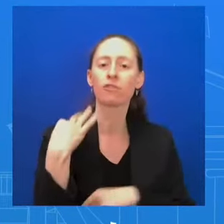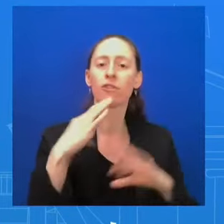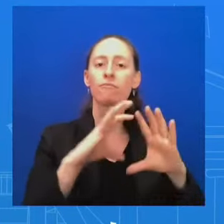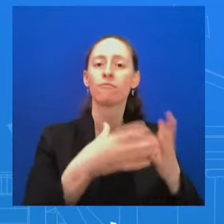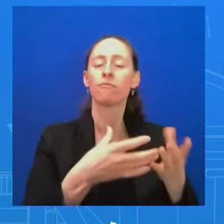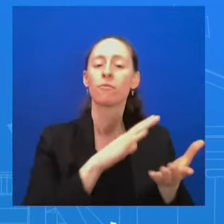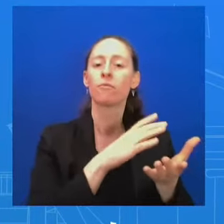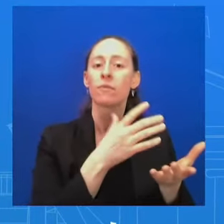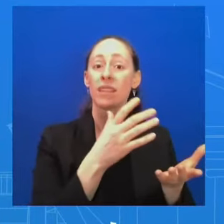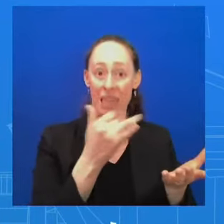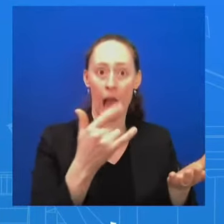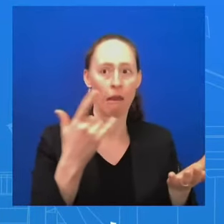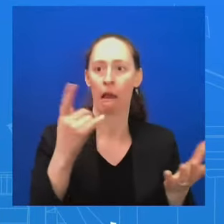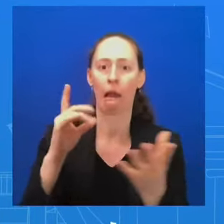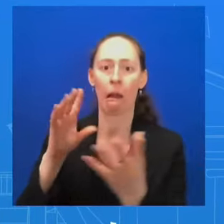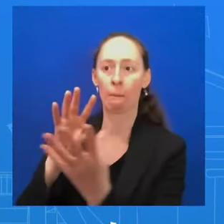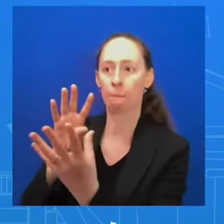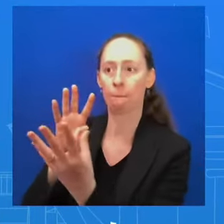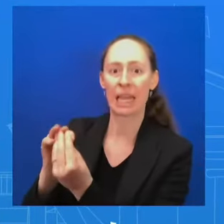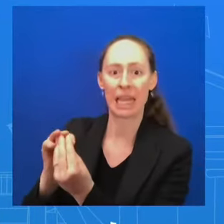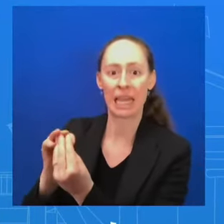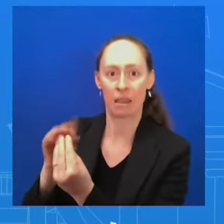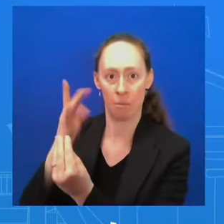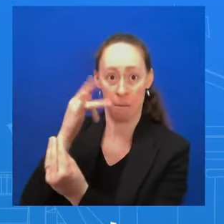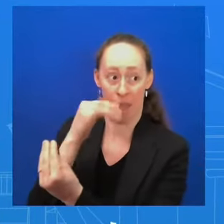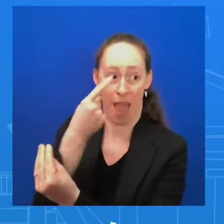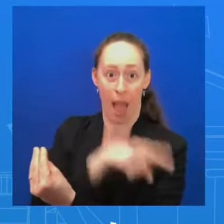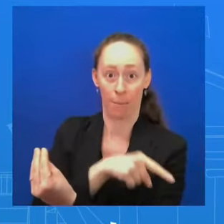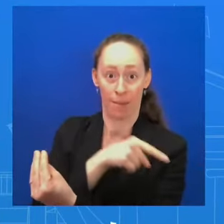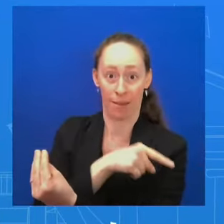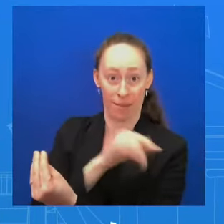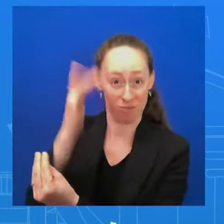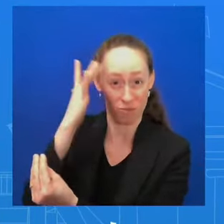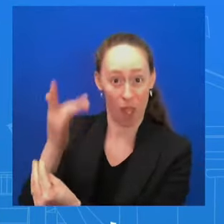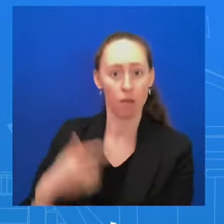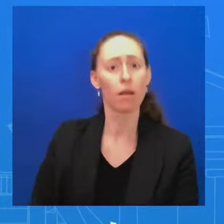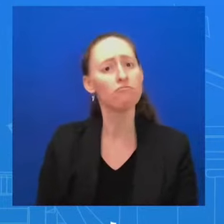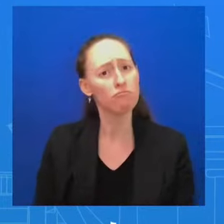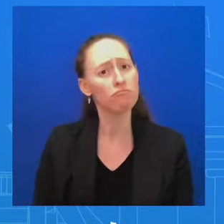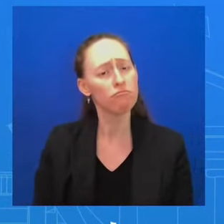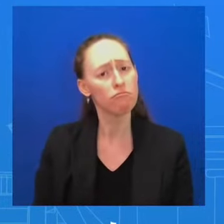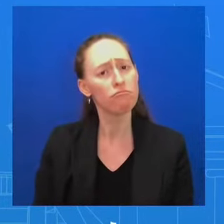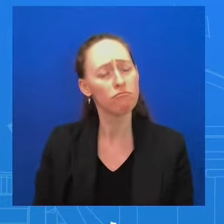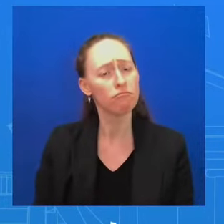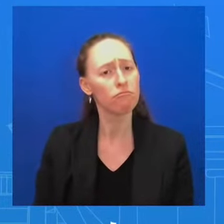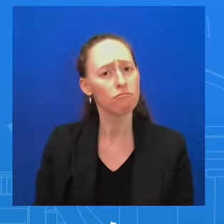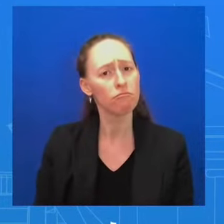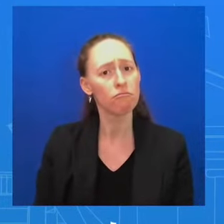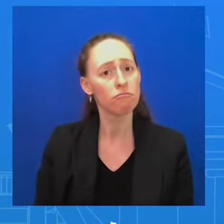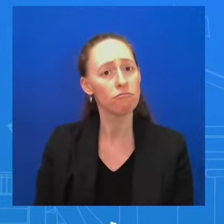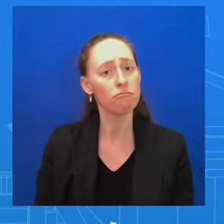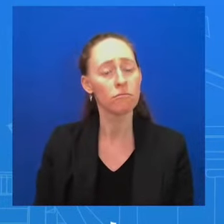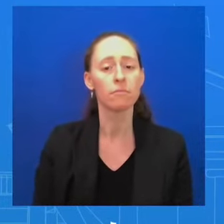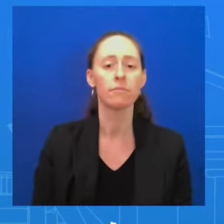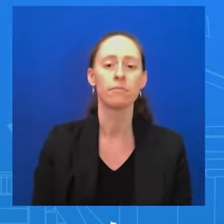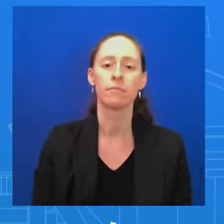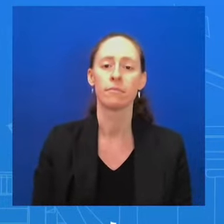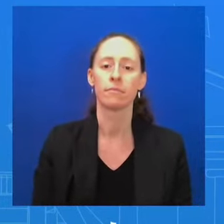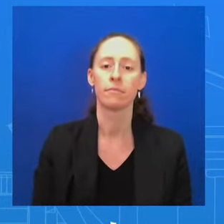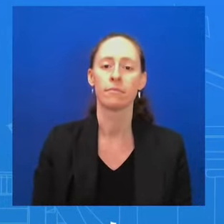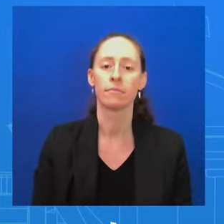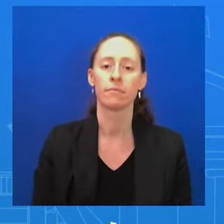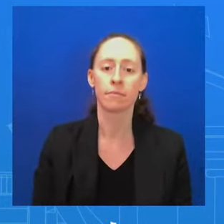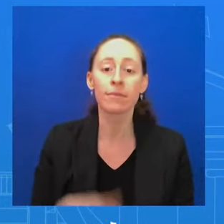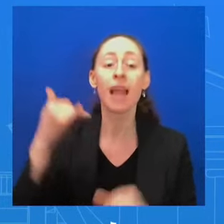that? Was that the reason behind the call? Yes. And then one last thing. Response to Jose Andres. Chef Andres says that the